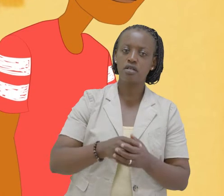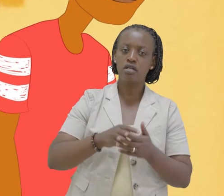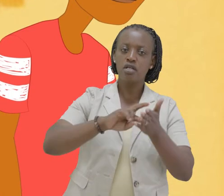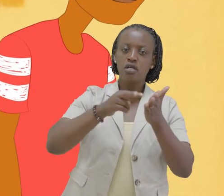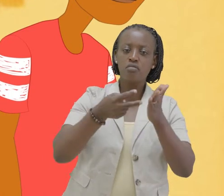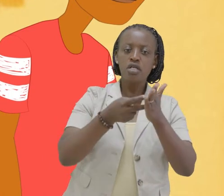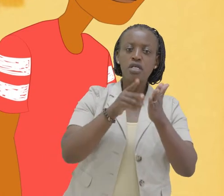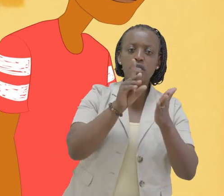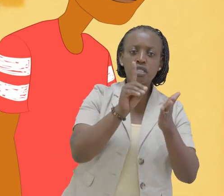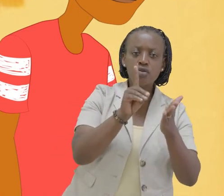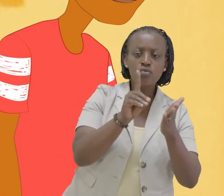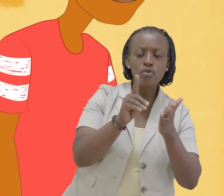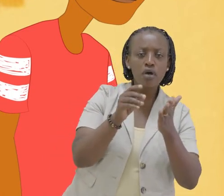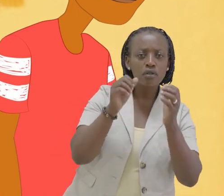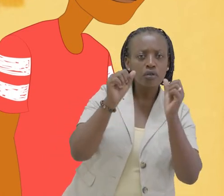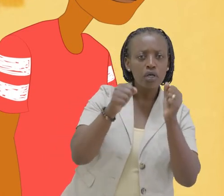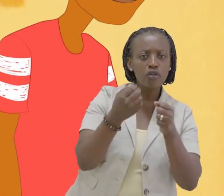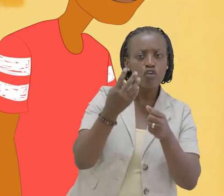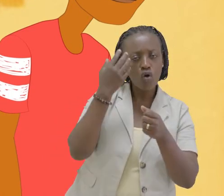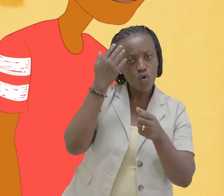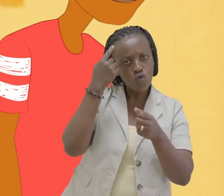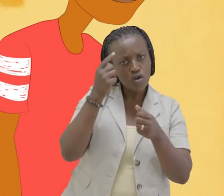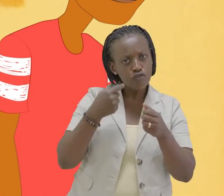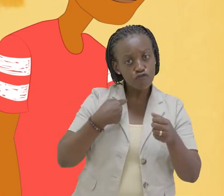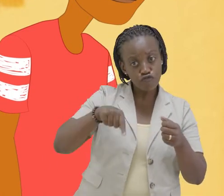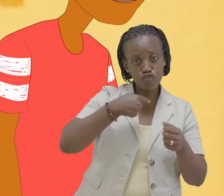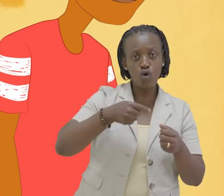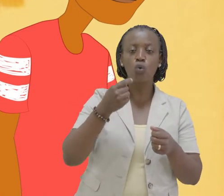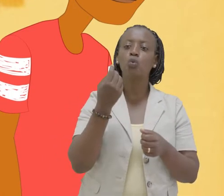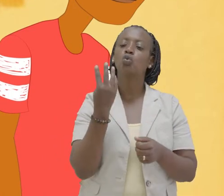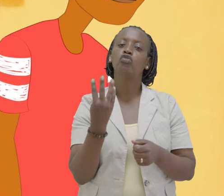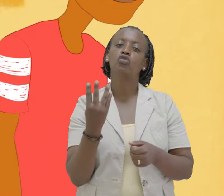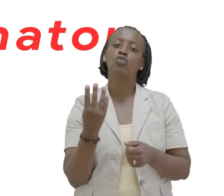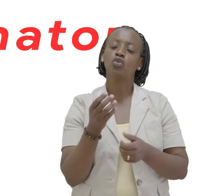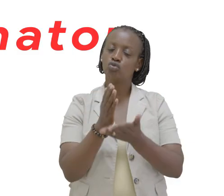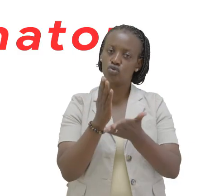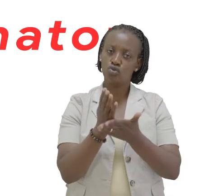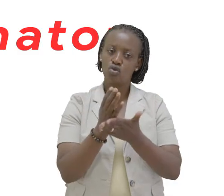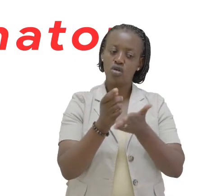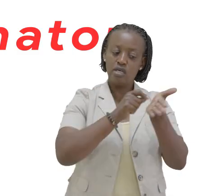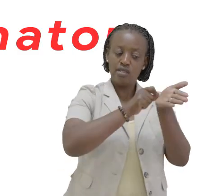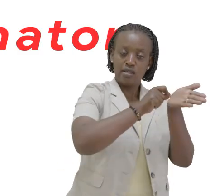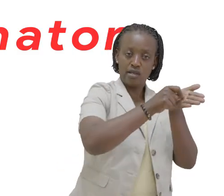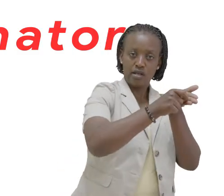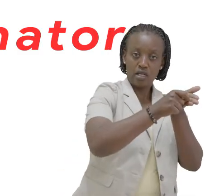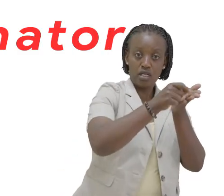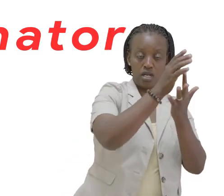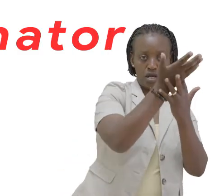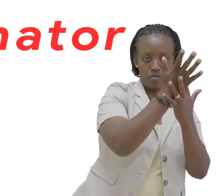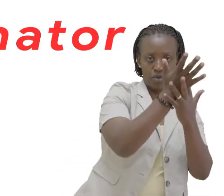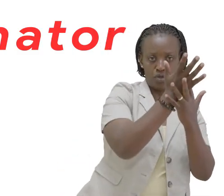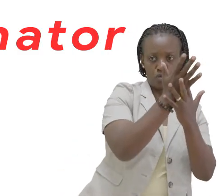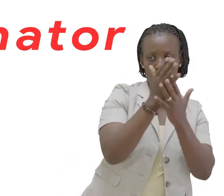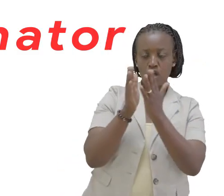that mean our denominator is four because we are four? Exactly! And the line between the numerator